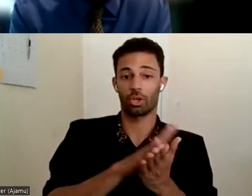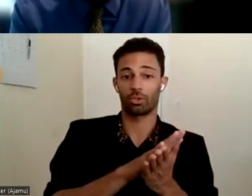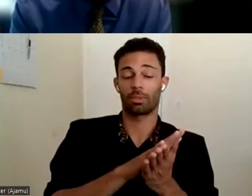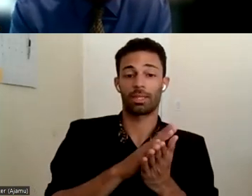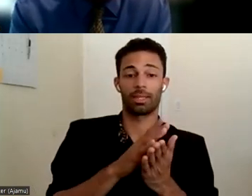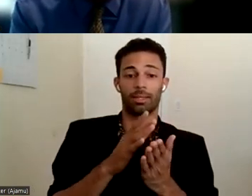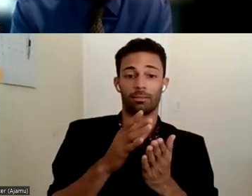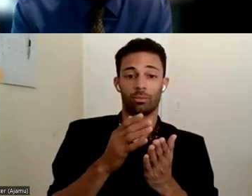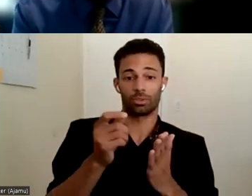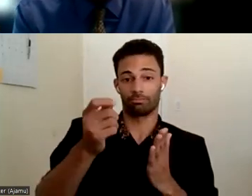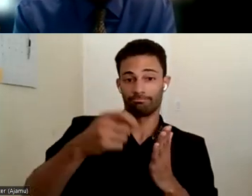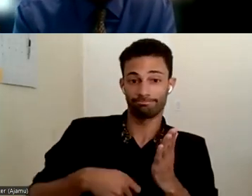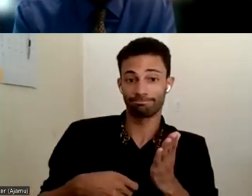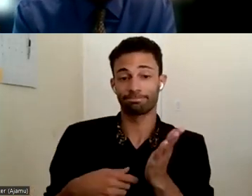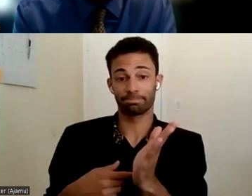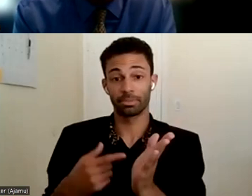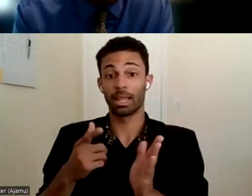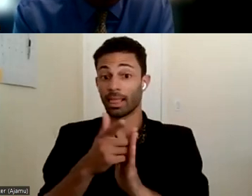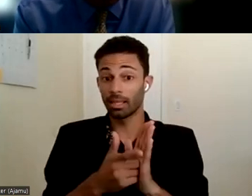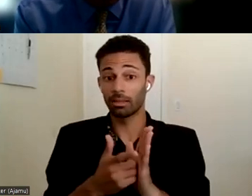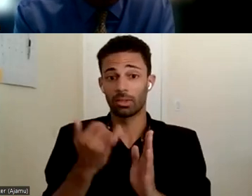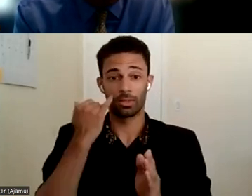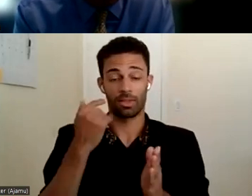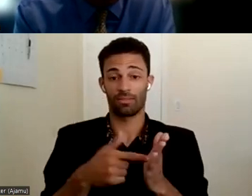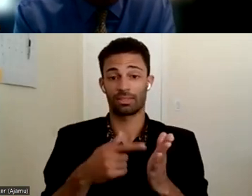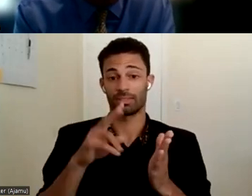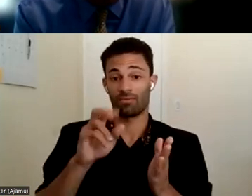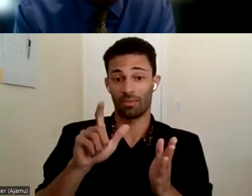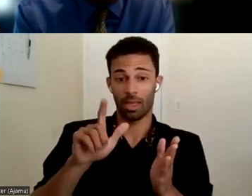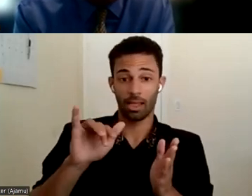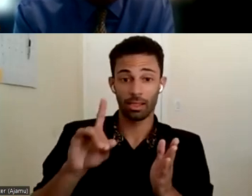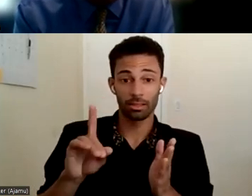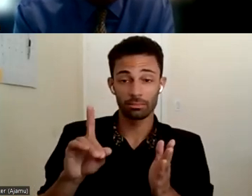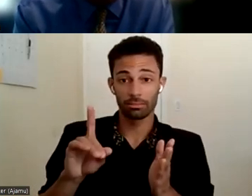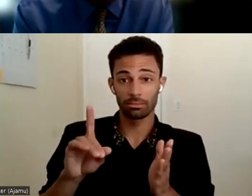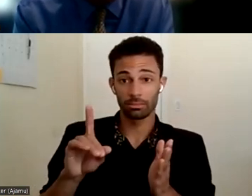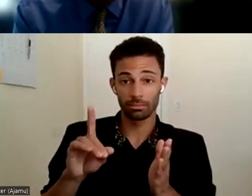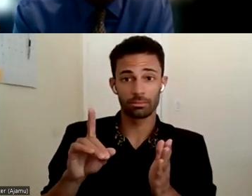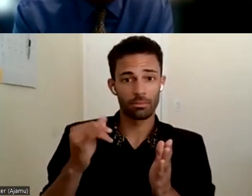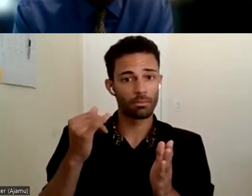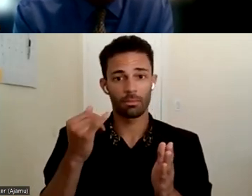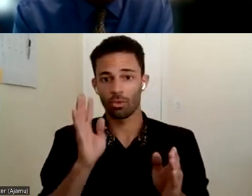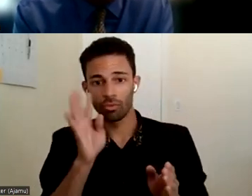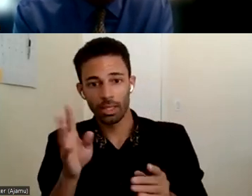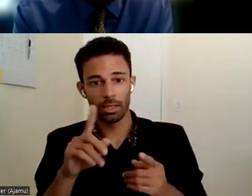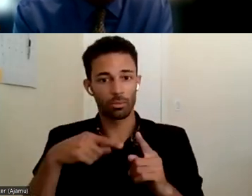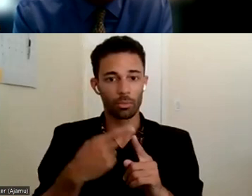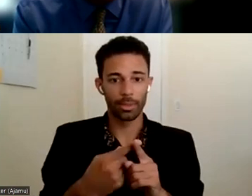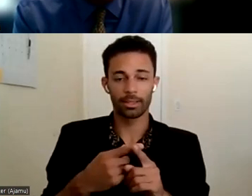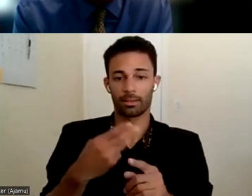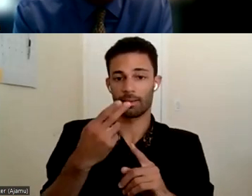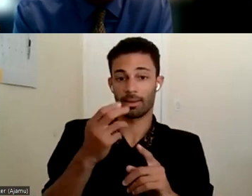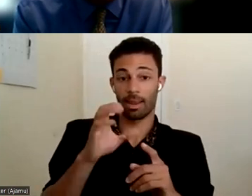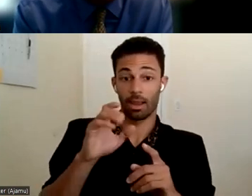produced in a way that's legal, if it's still valid. Um, we don't even know when it was created. If Hector even